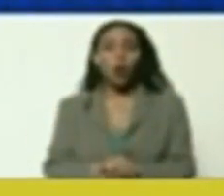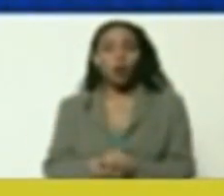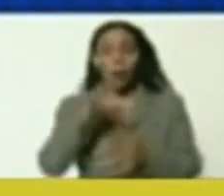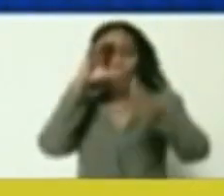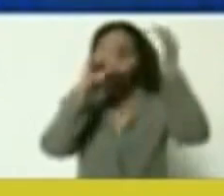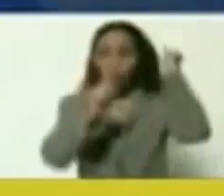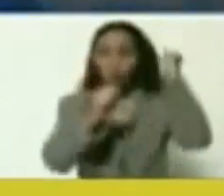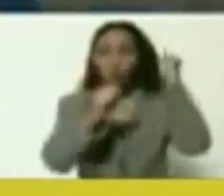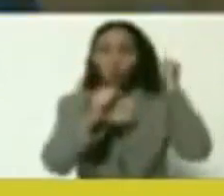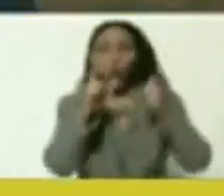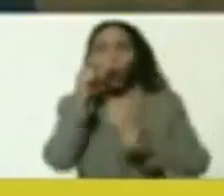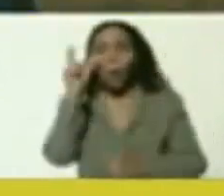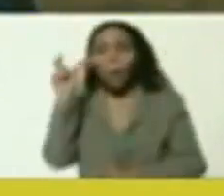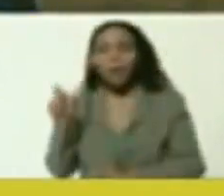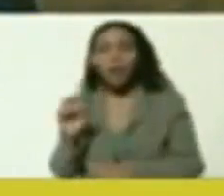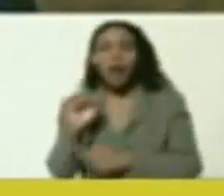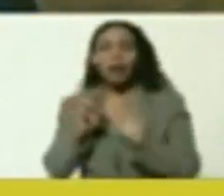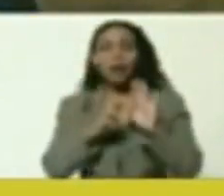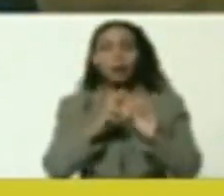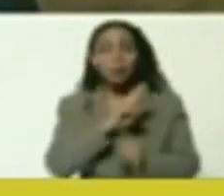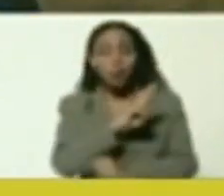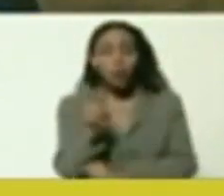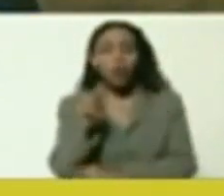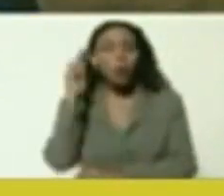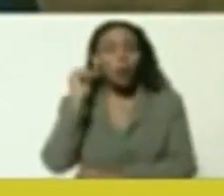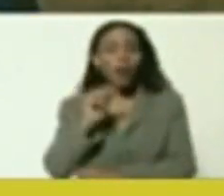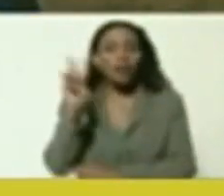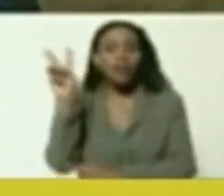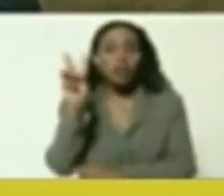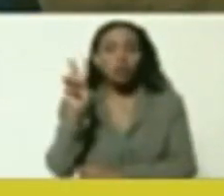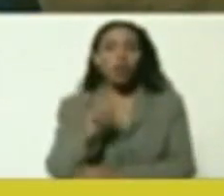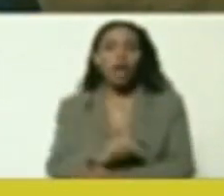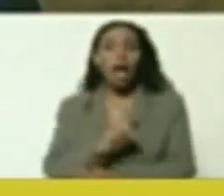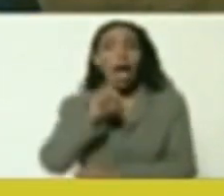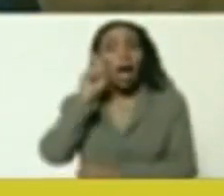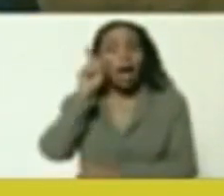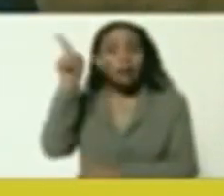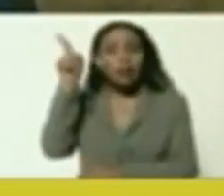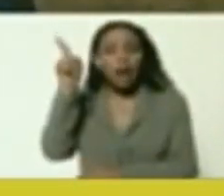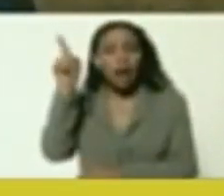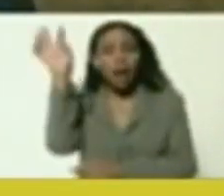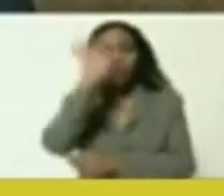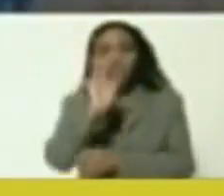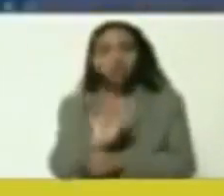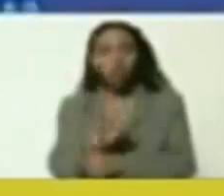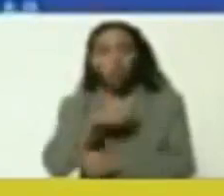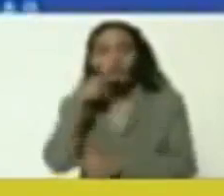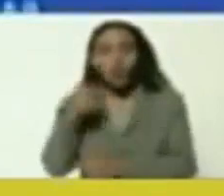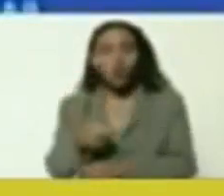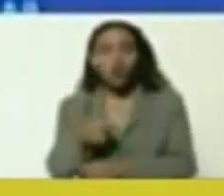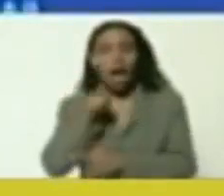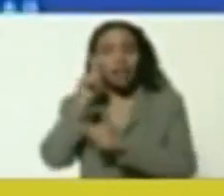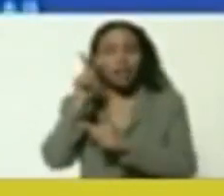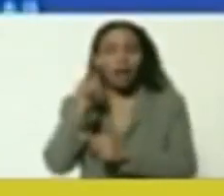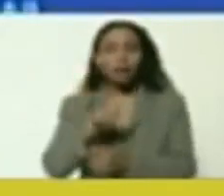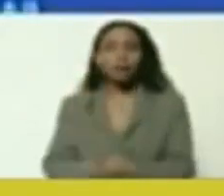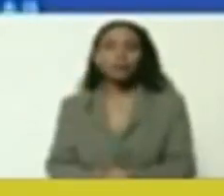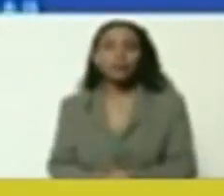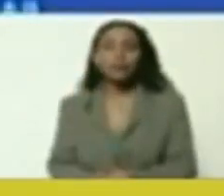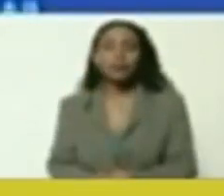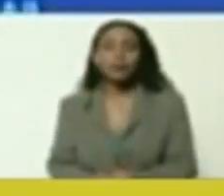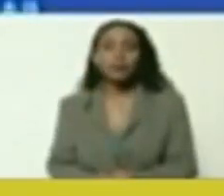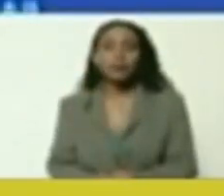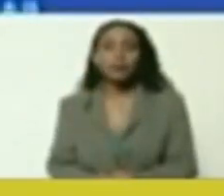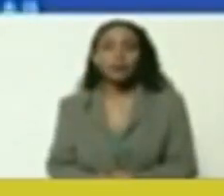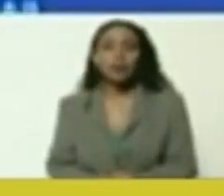Carlos Faria, Ambassador of the Bolivarian Republic of Venezuela and the Russian Federation of